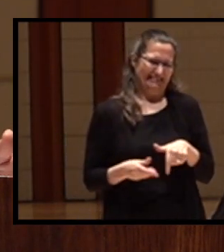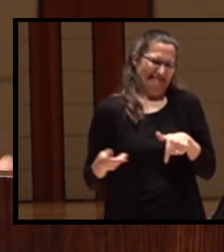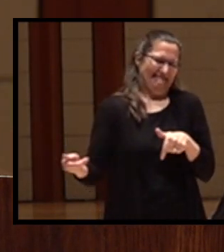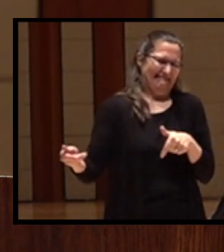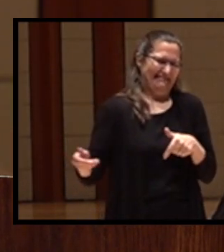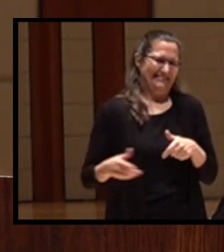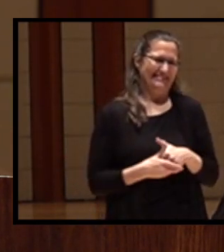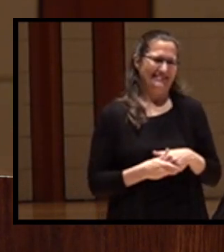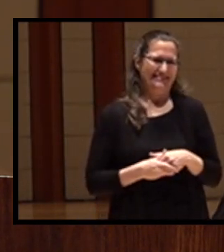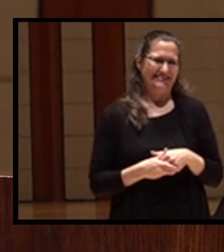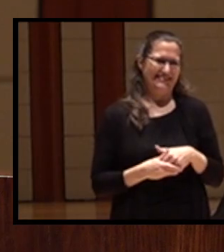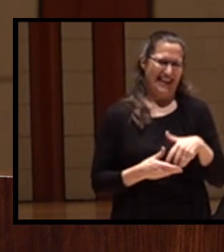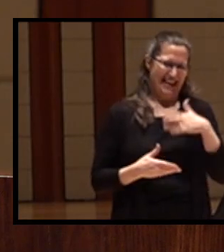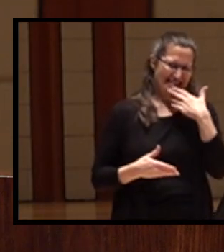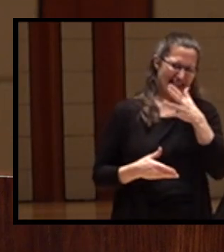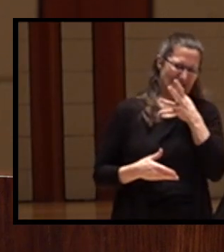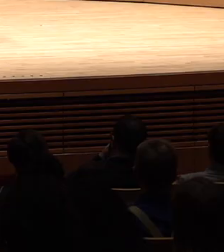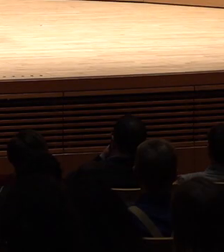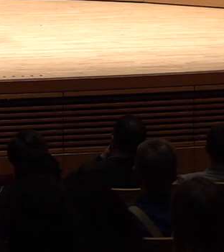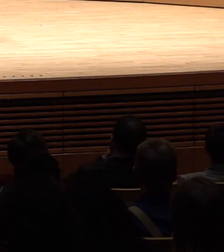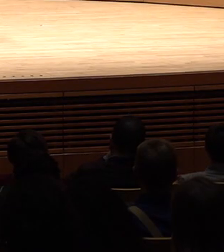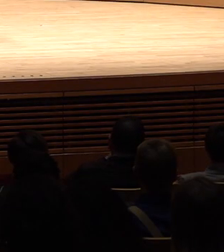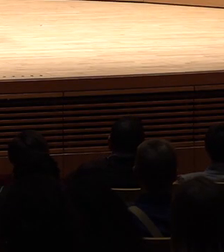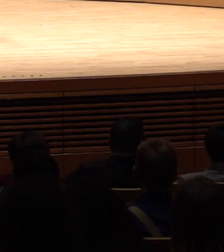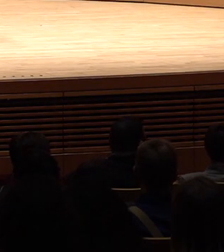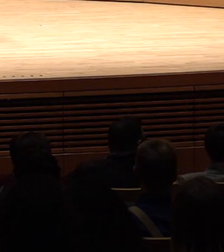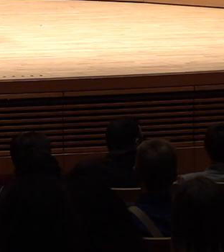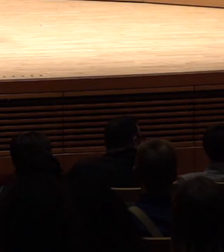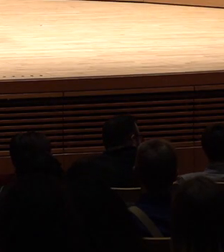Thanks, Mom. She's really embarrassed right now.